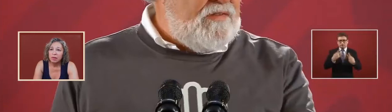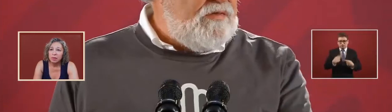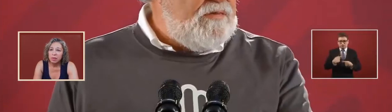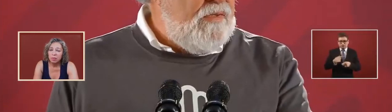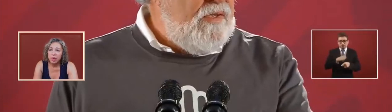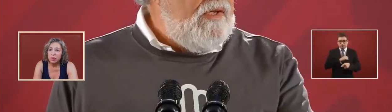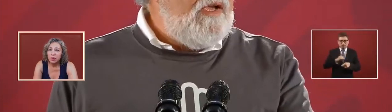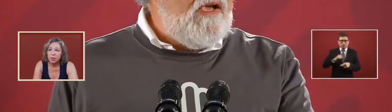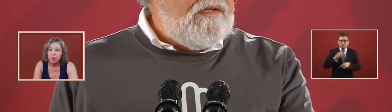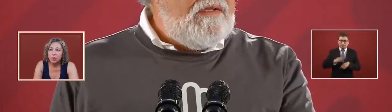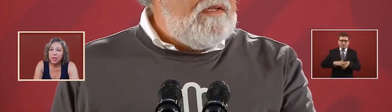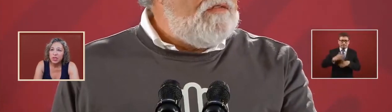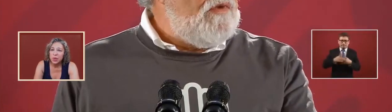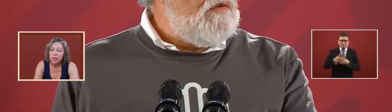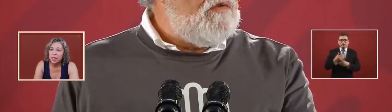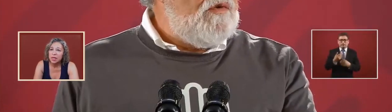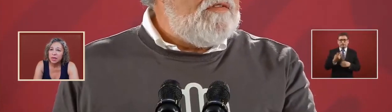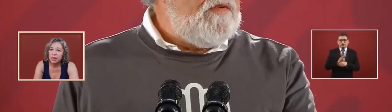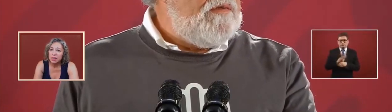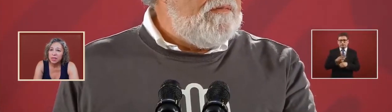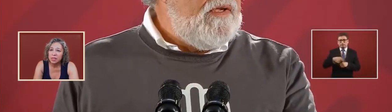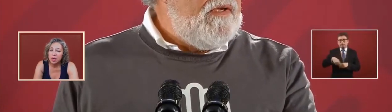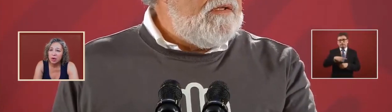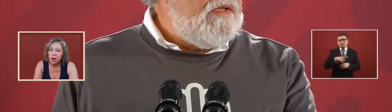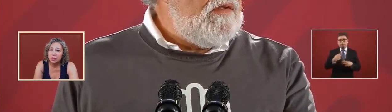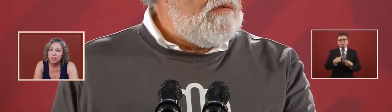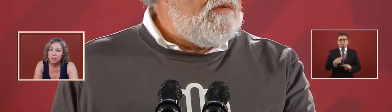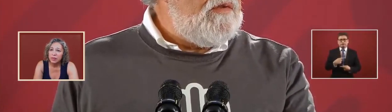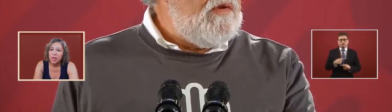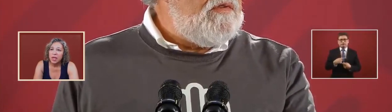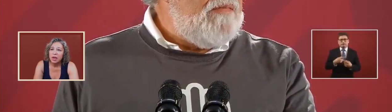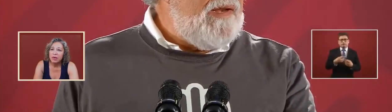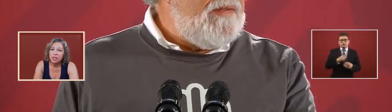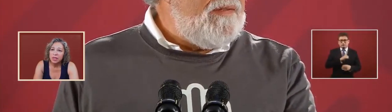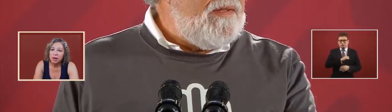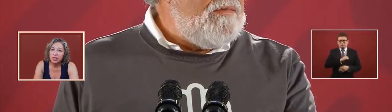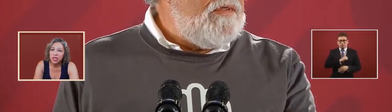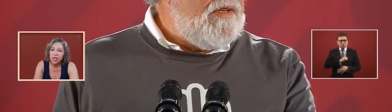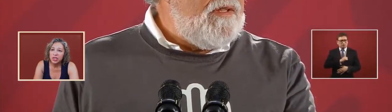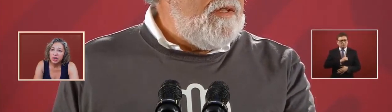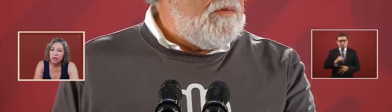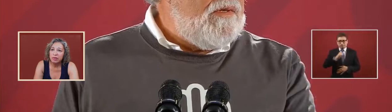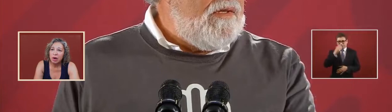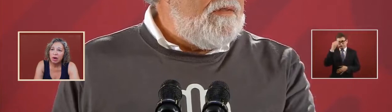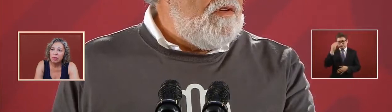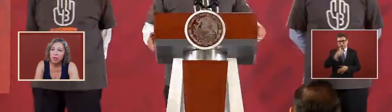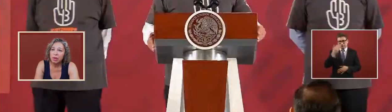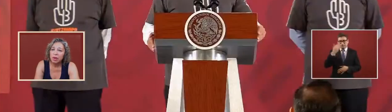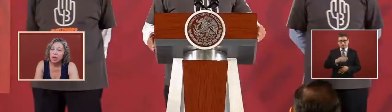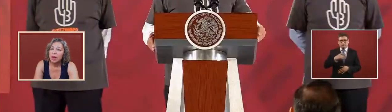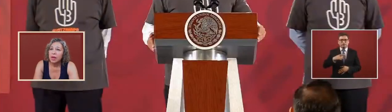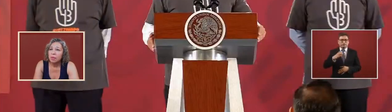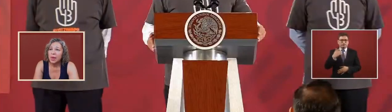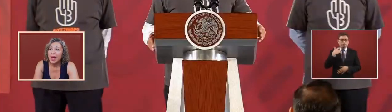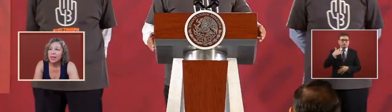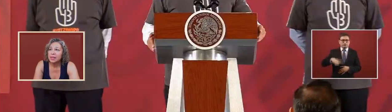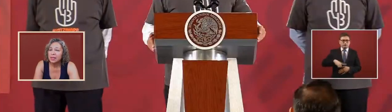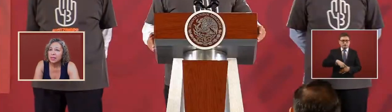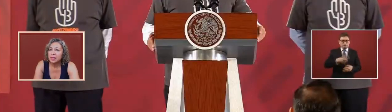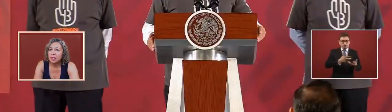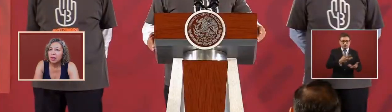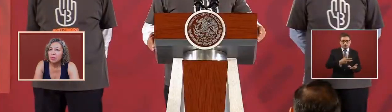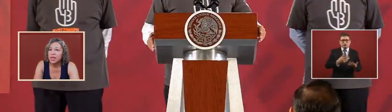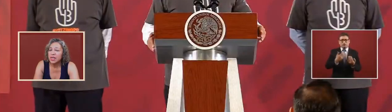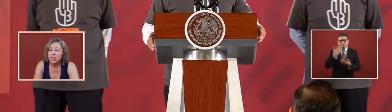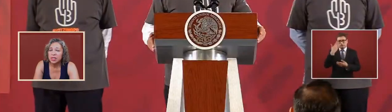the people that perpetuated these crimes here it's a conjugation of all the bad